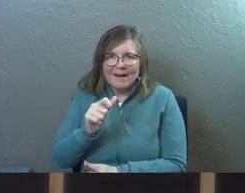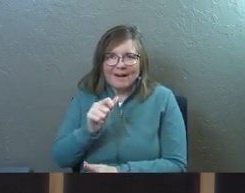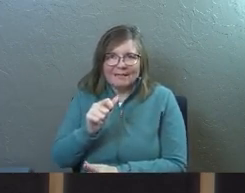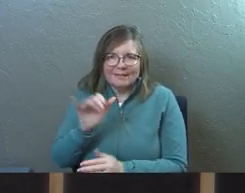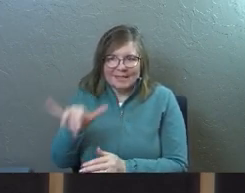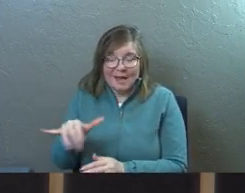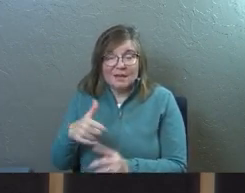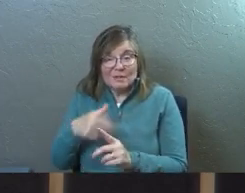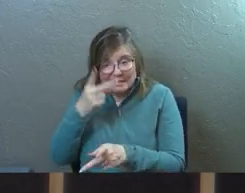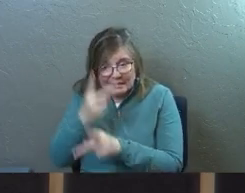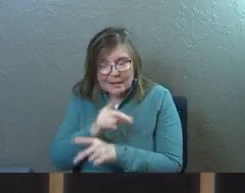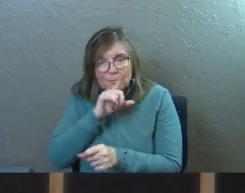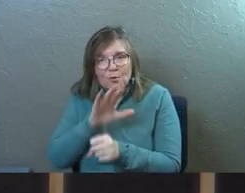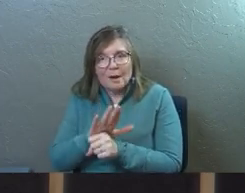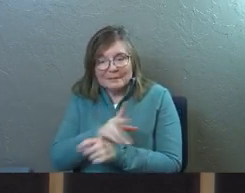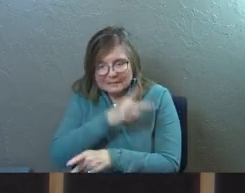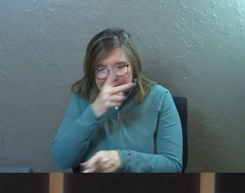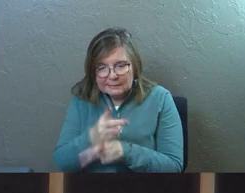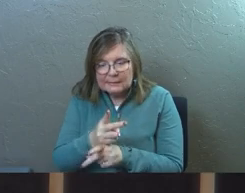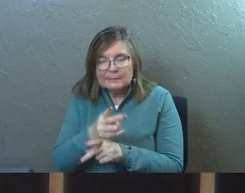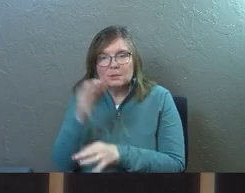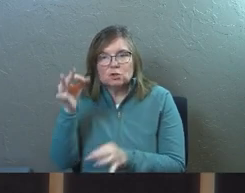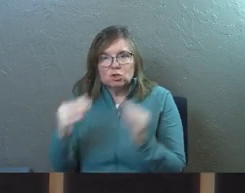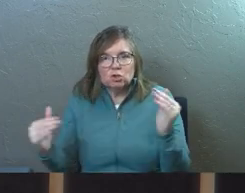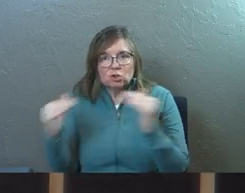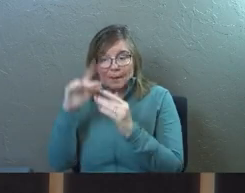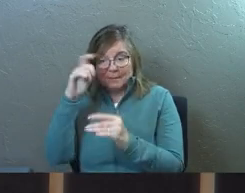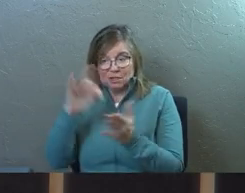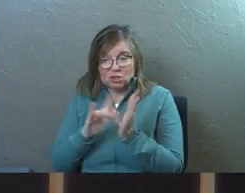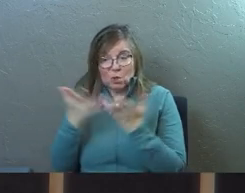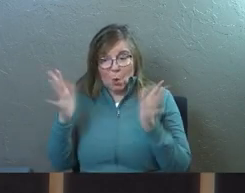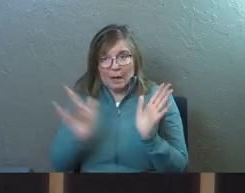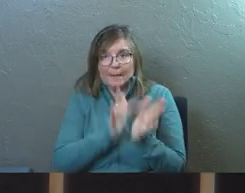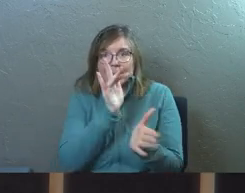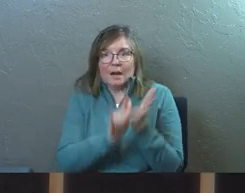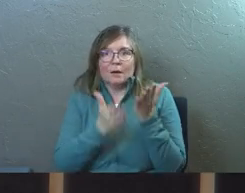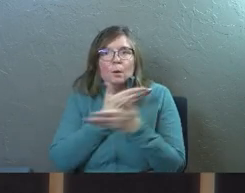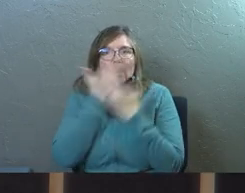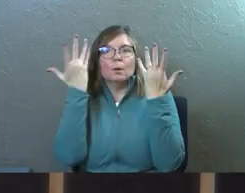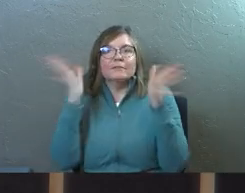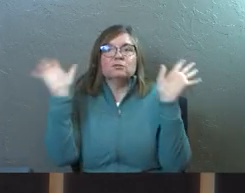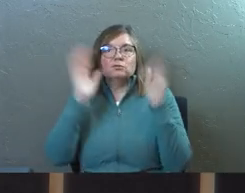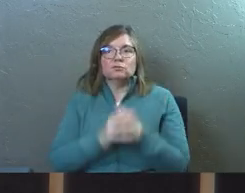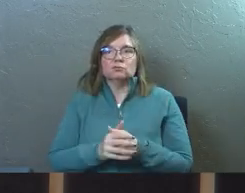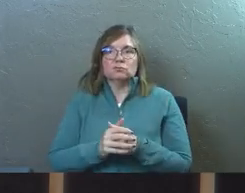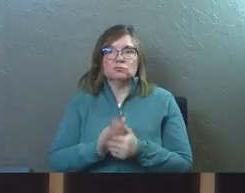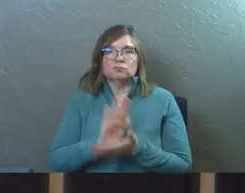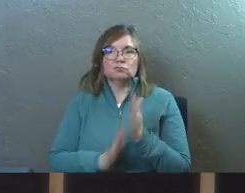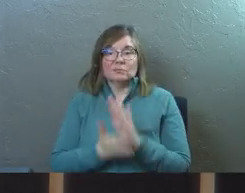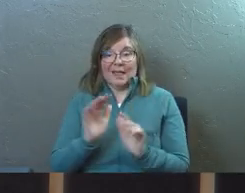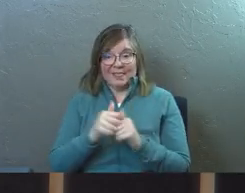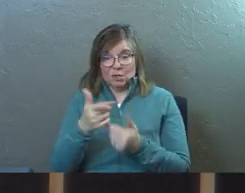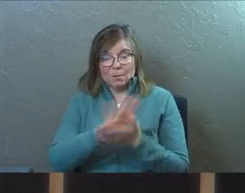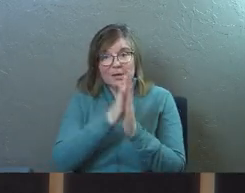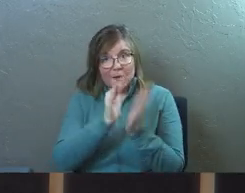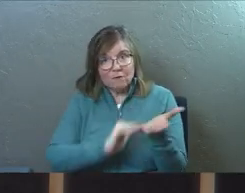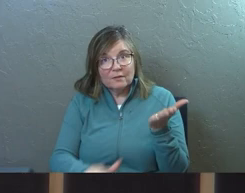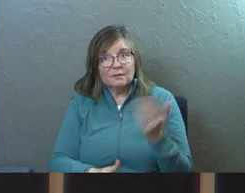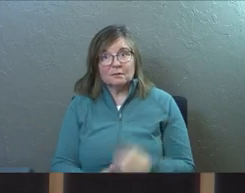So God keeps his promises and keeps justice because Jesus already paid for you and that's how you get forgiven.